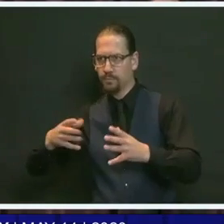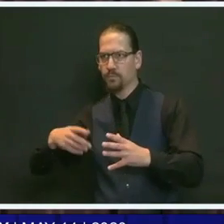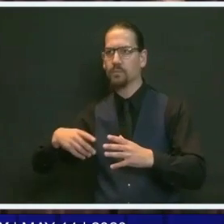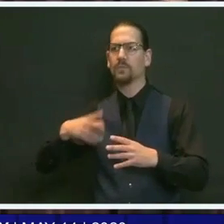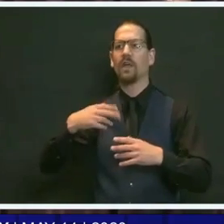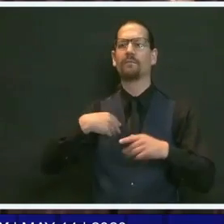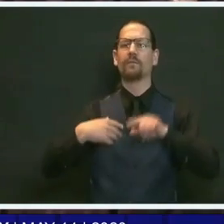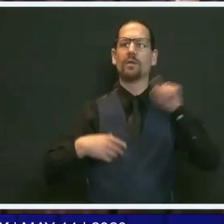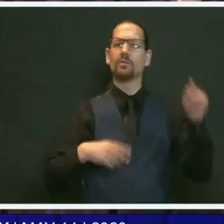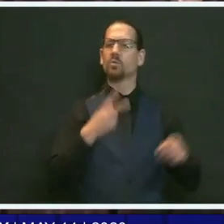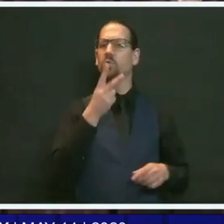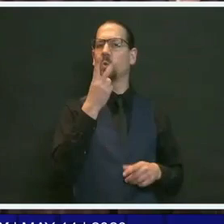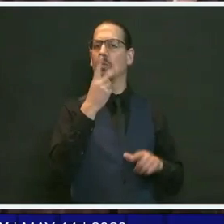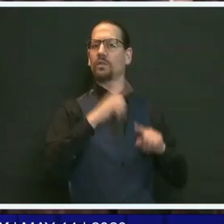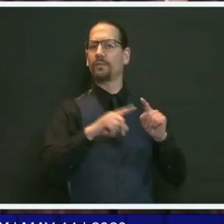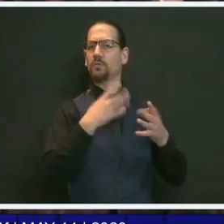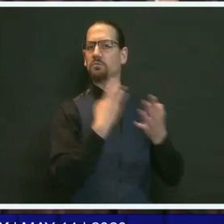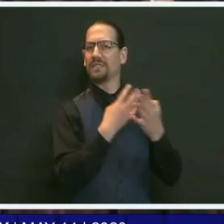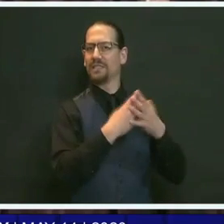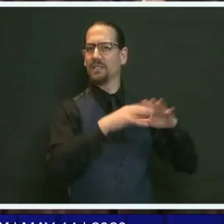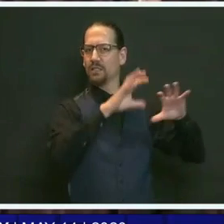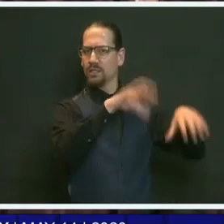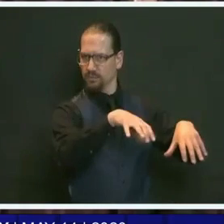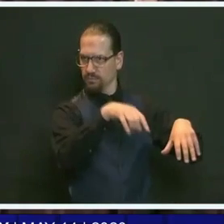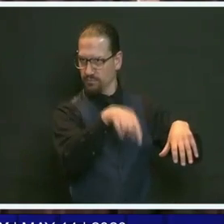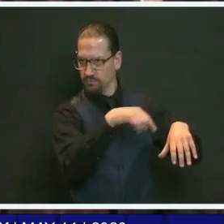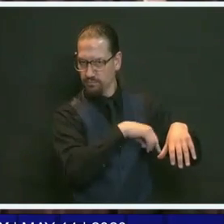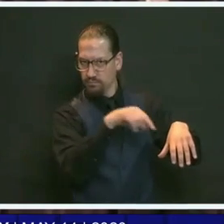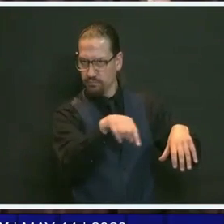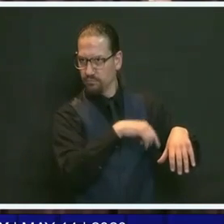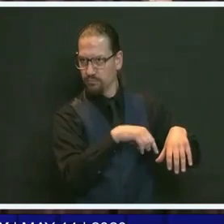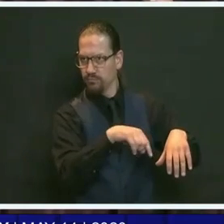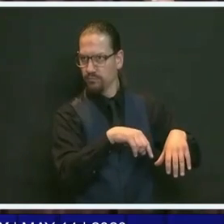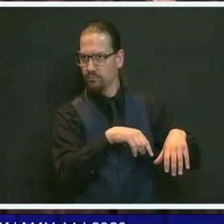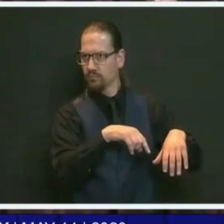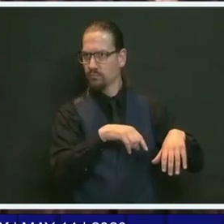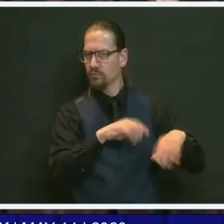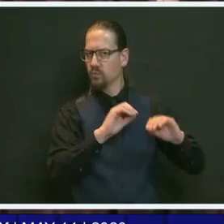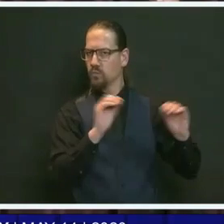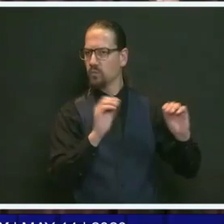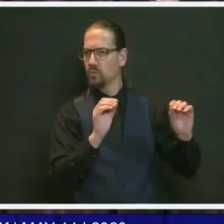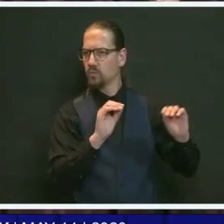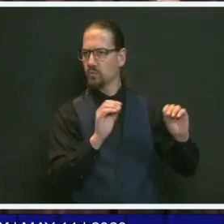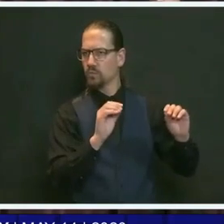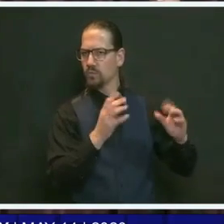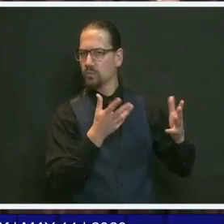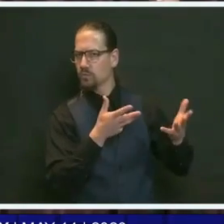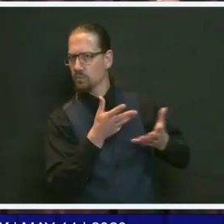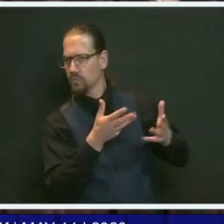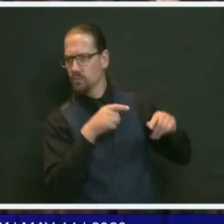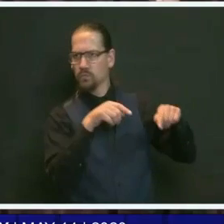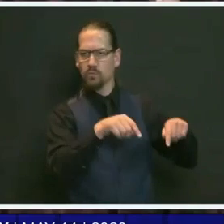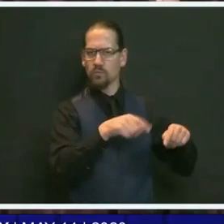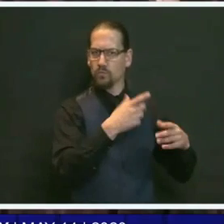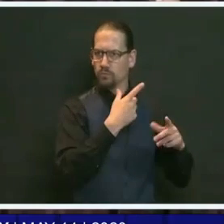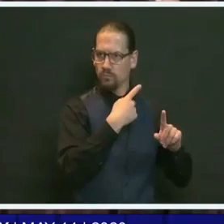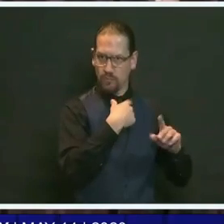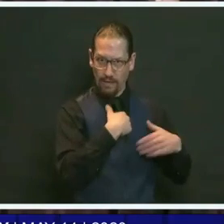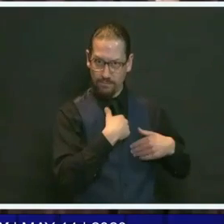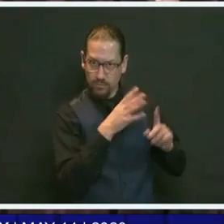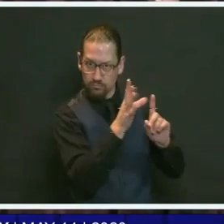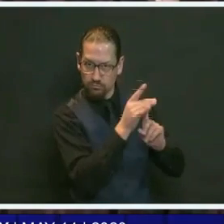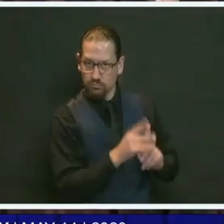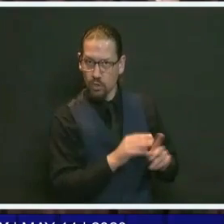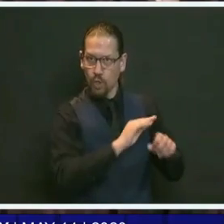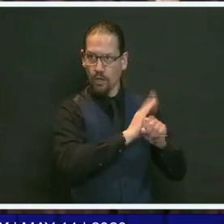WIAT. And my understanding, I believe, is that there's been no cases of prisoners who tested positive for COVID